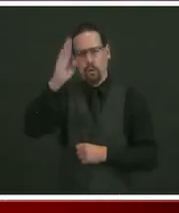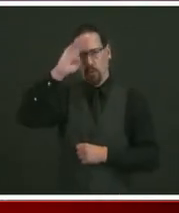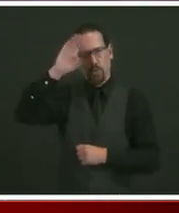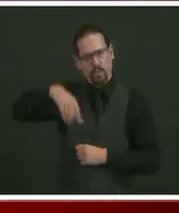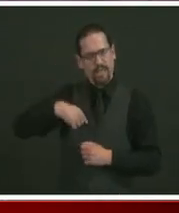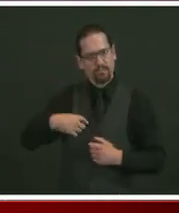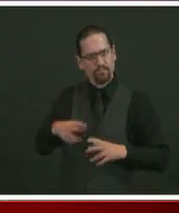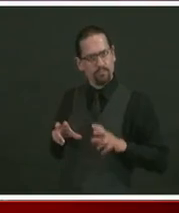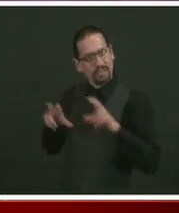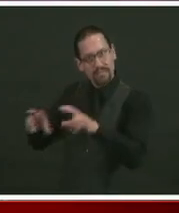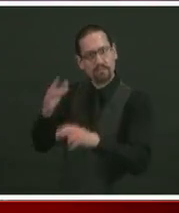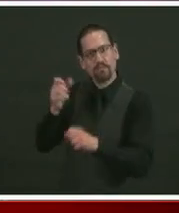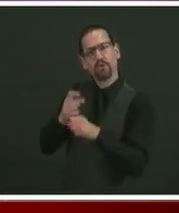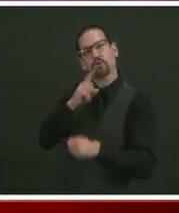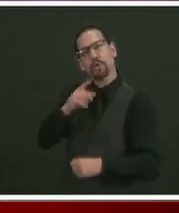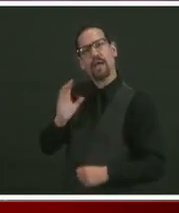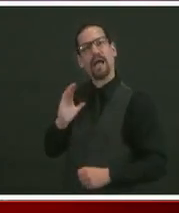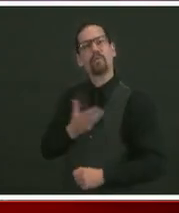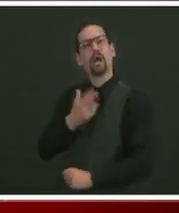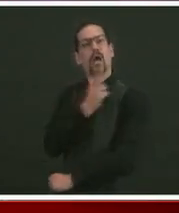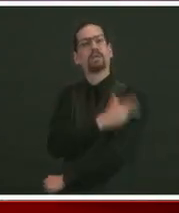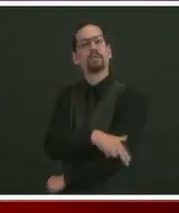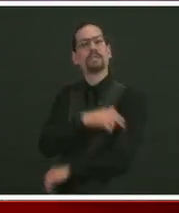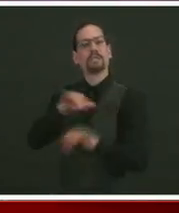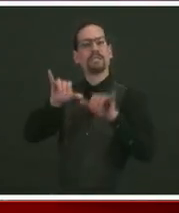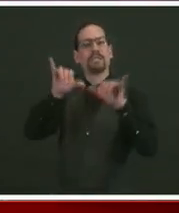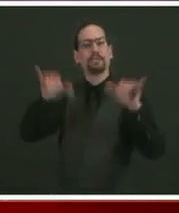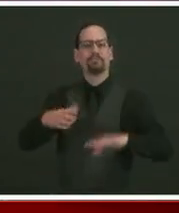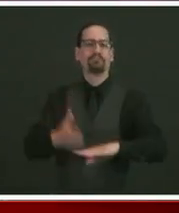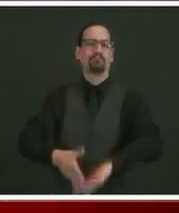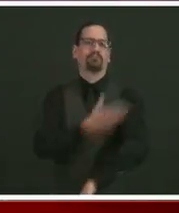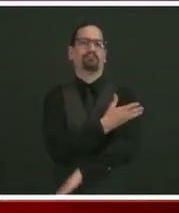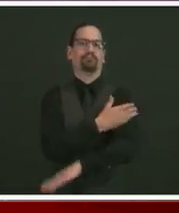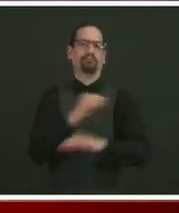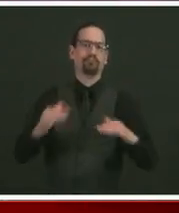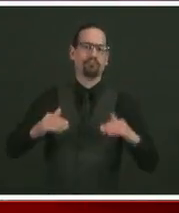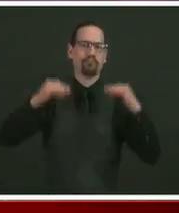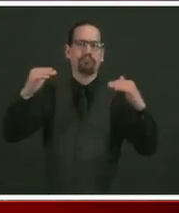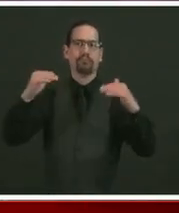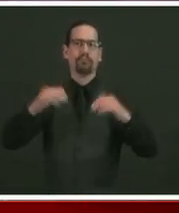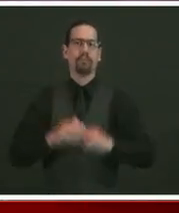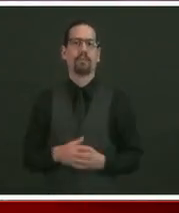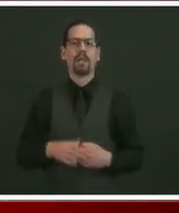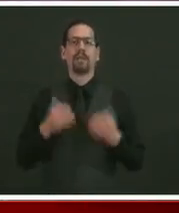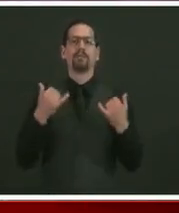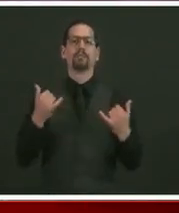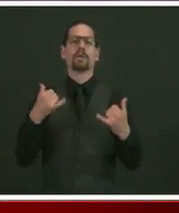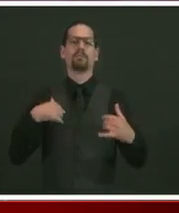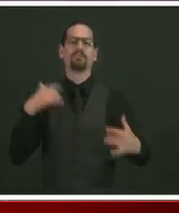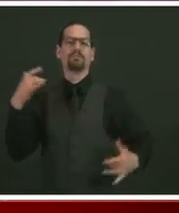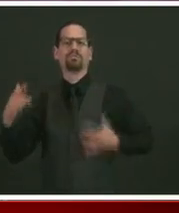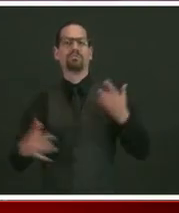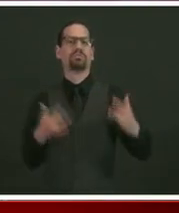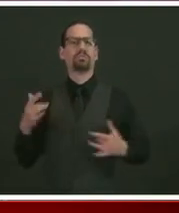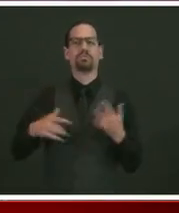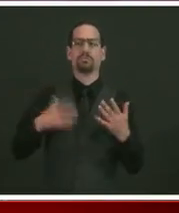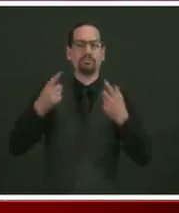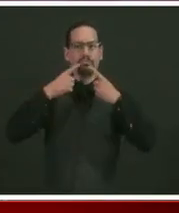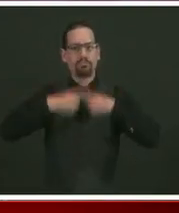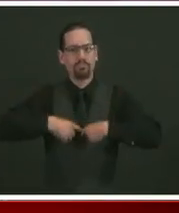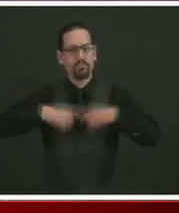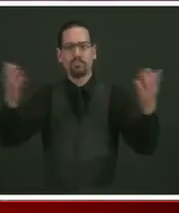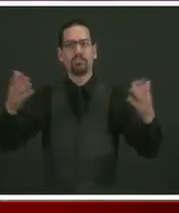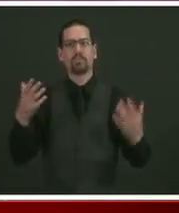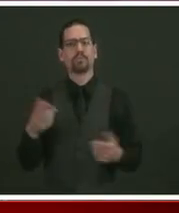hospitals. Today, I'm also excited to announce that we're going to be convening a new pediatric advisory council